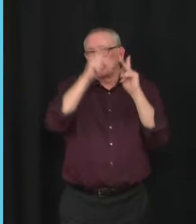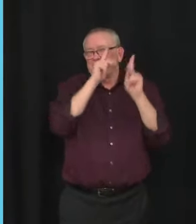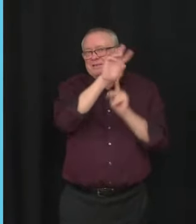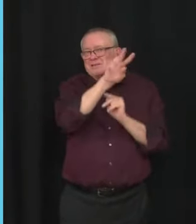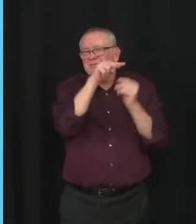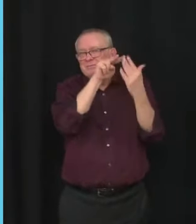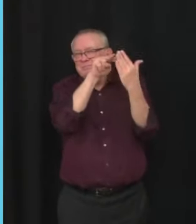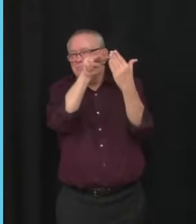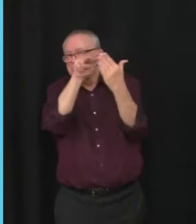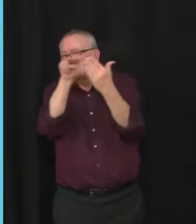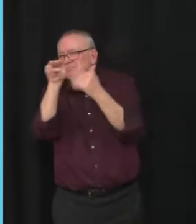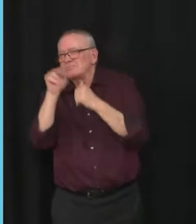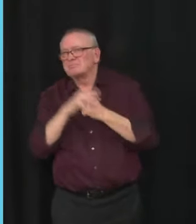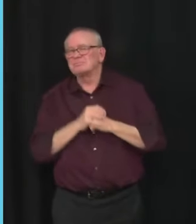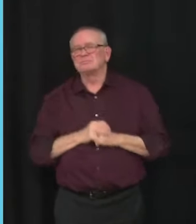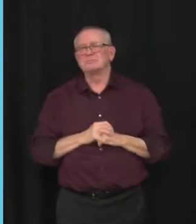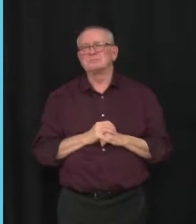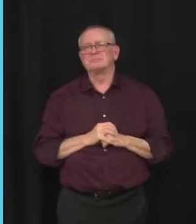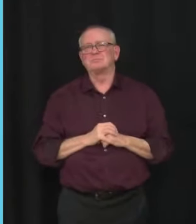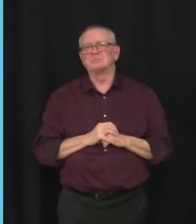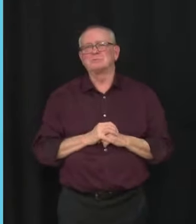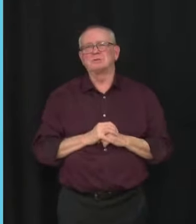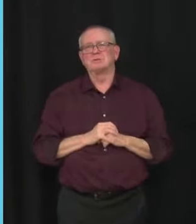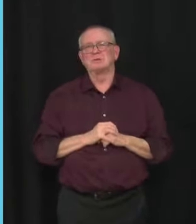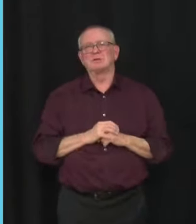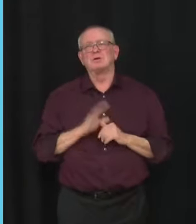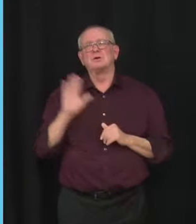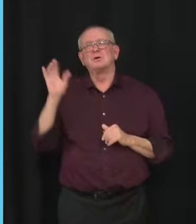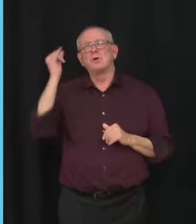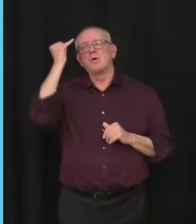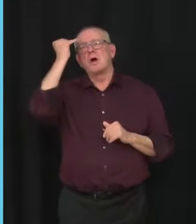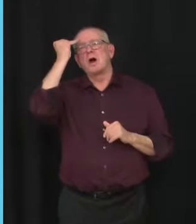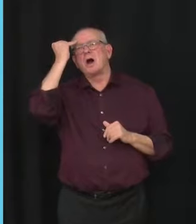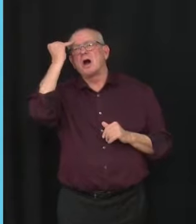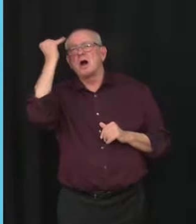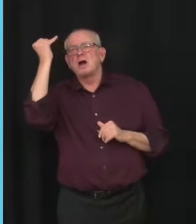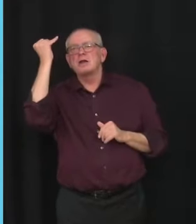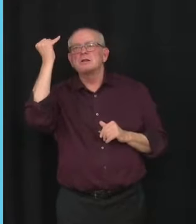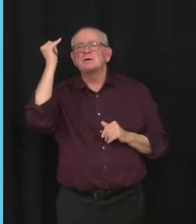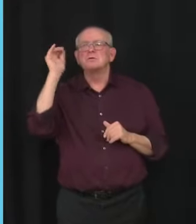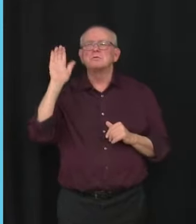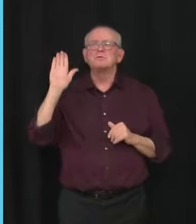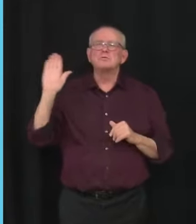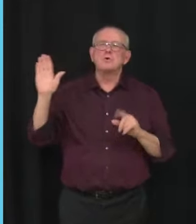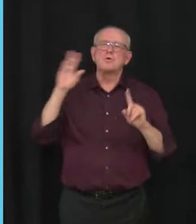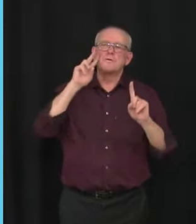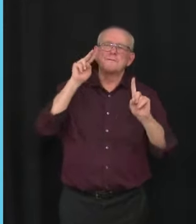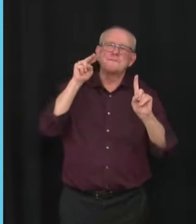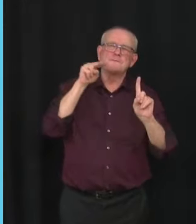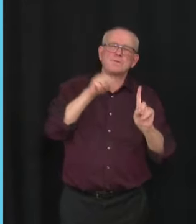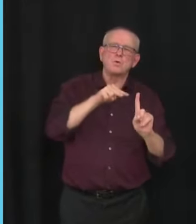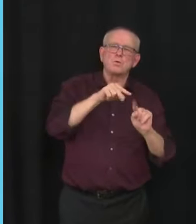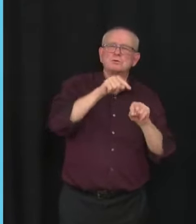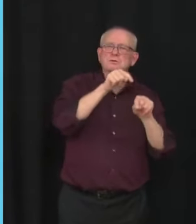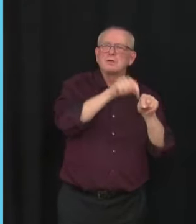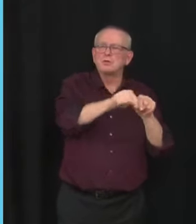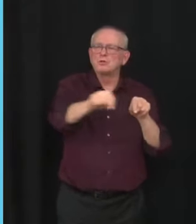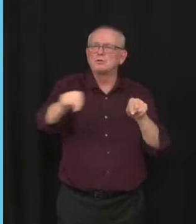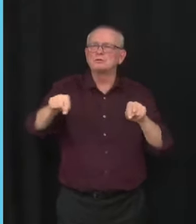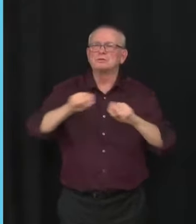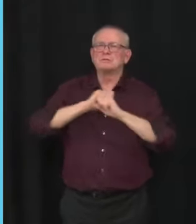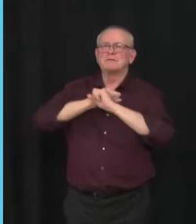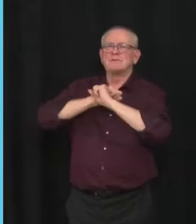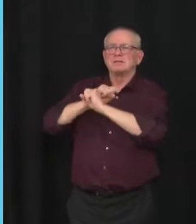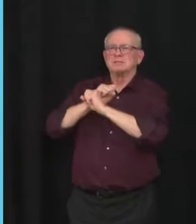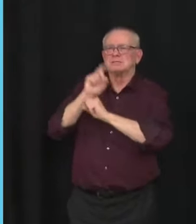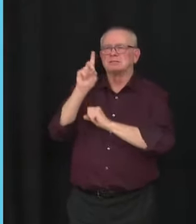you have a theory about it, why do you think the people who are defending him are defending him? And part two